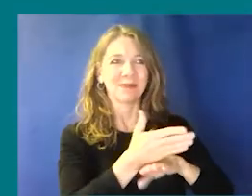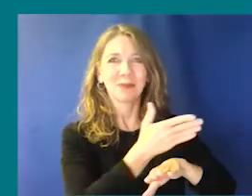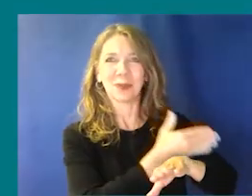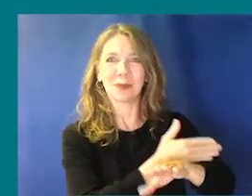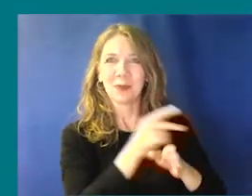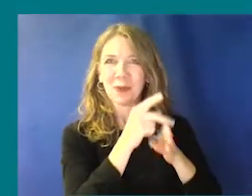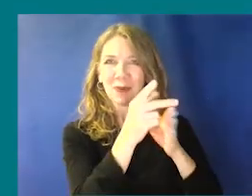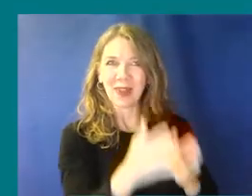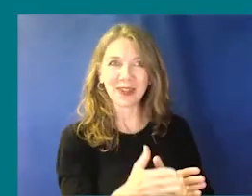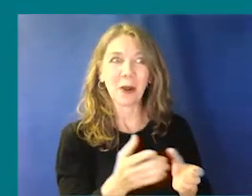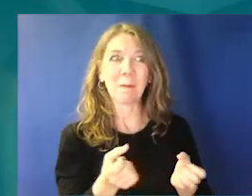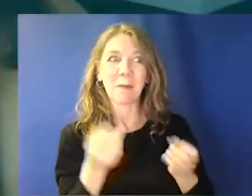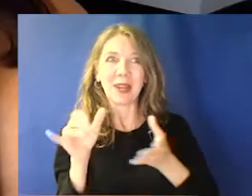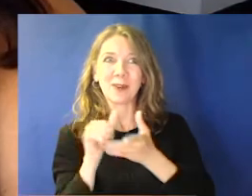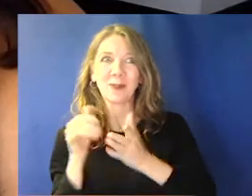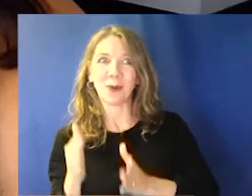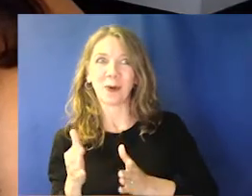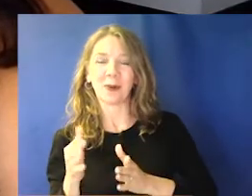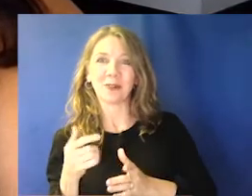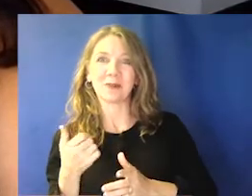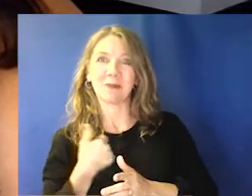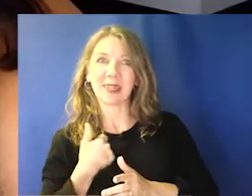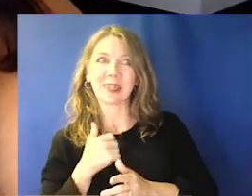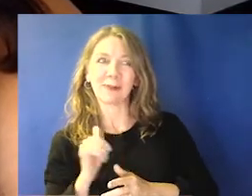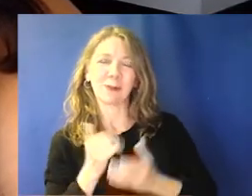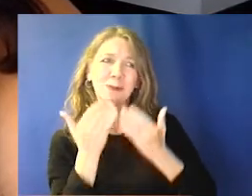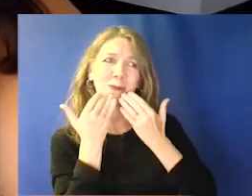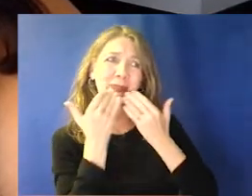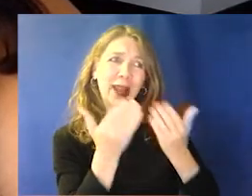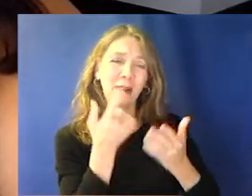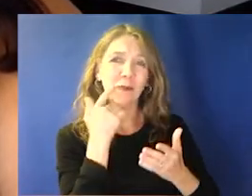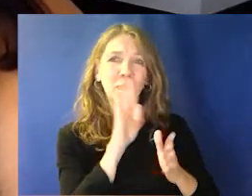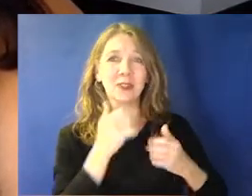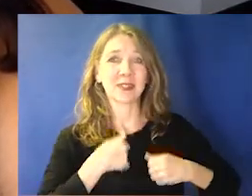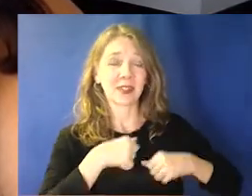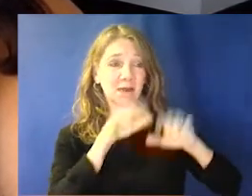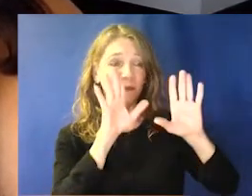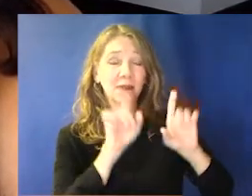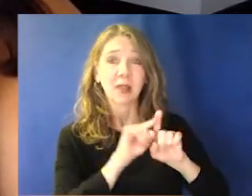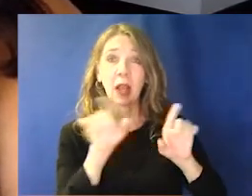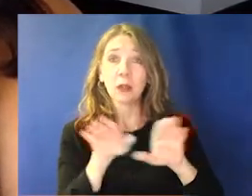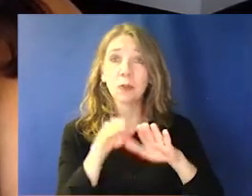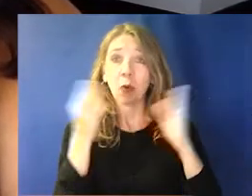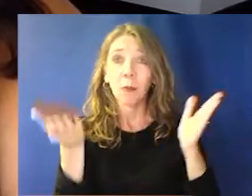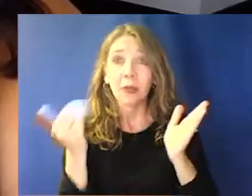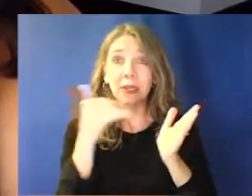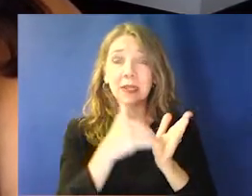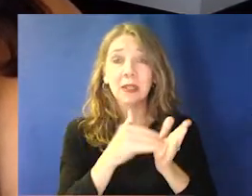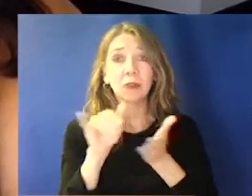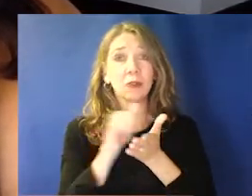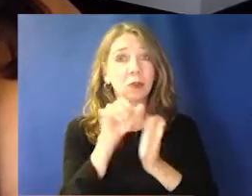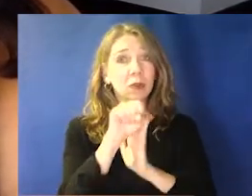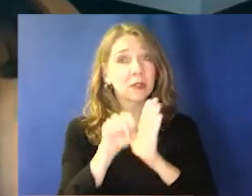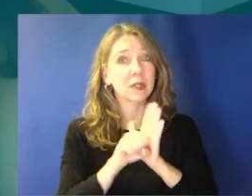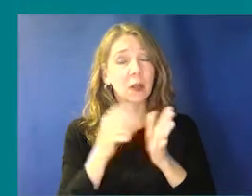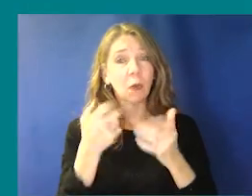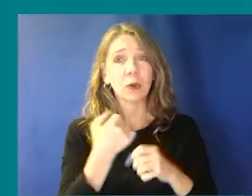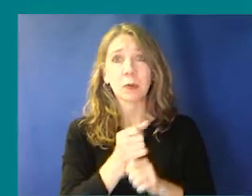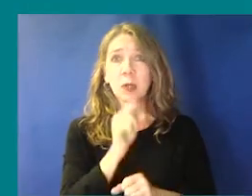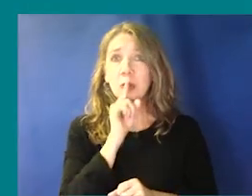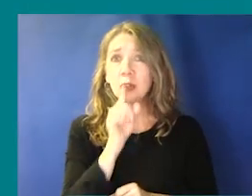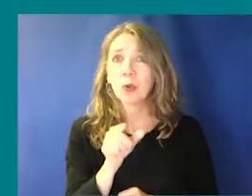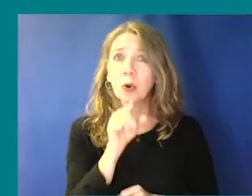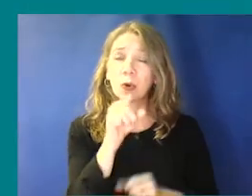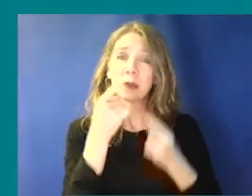you for your sacrifice. As you reopen your doors to your clients, New York State wants to be sure that you are successful